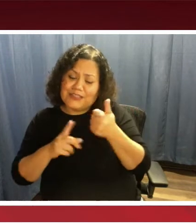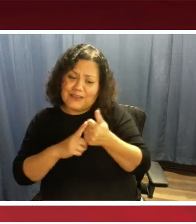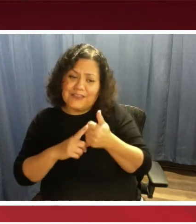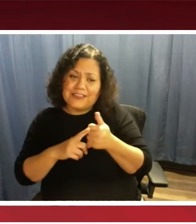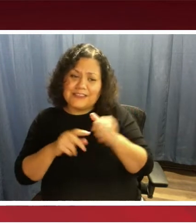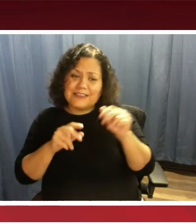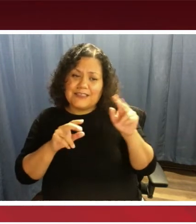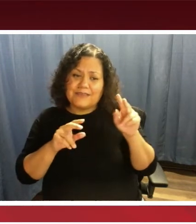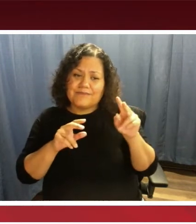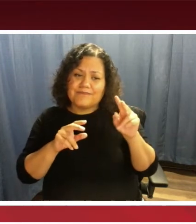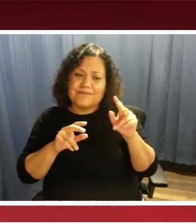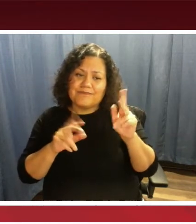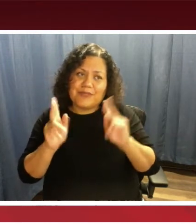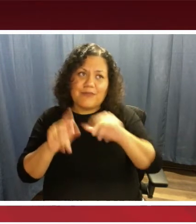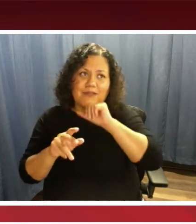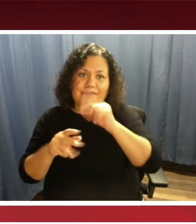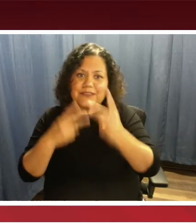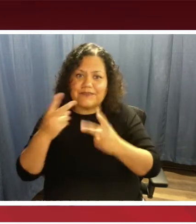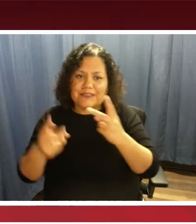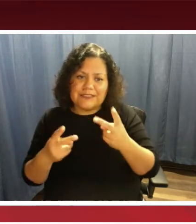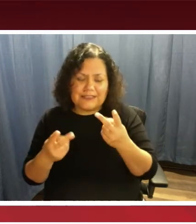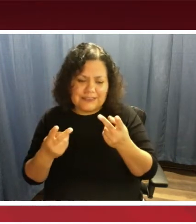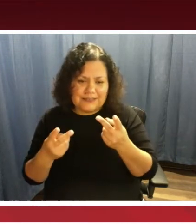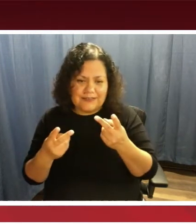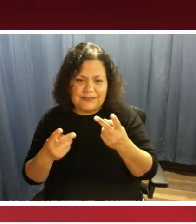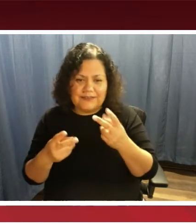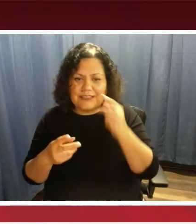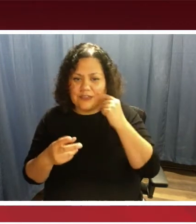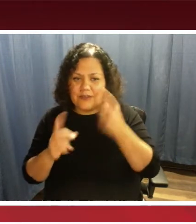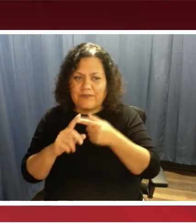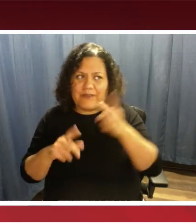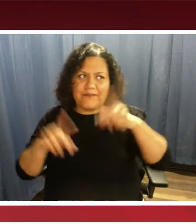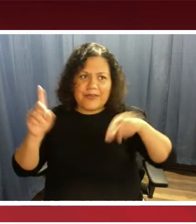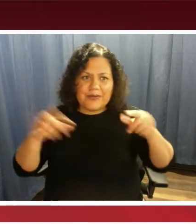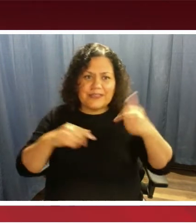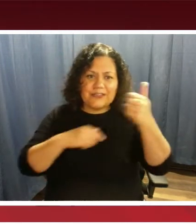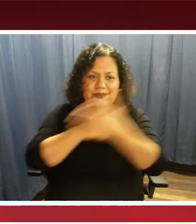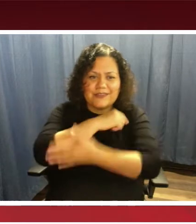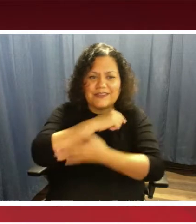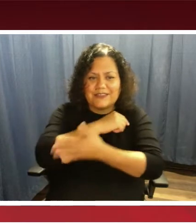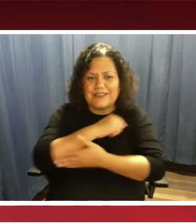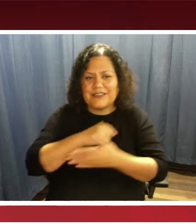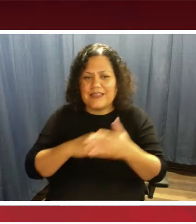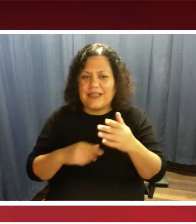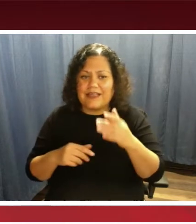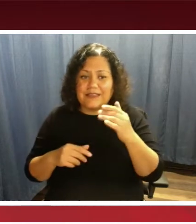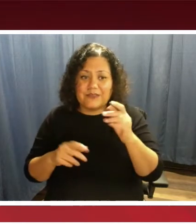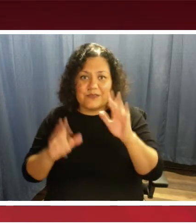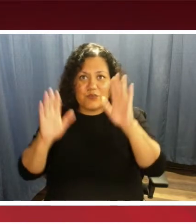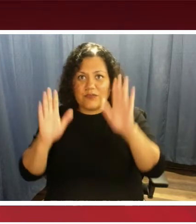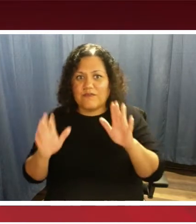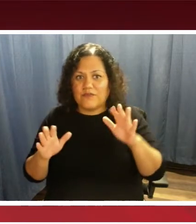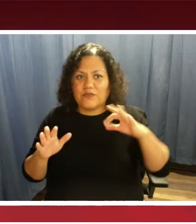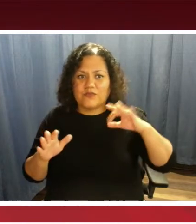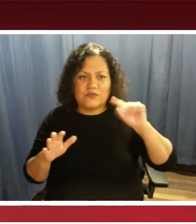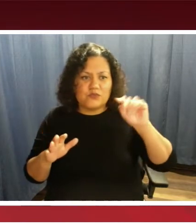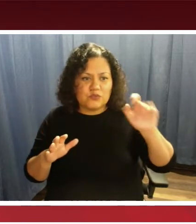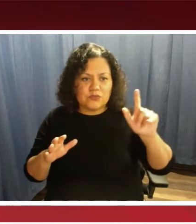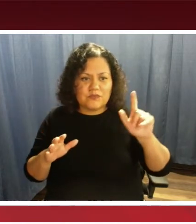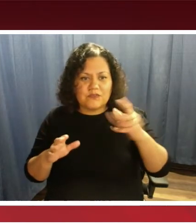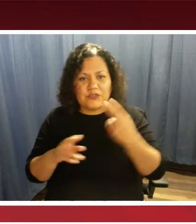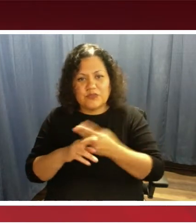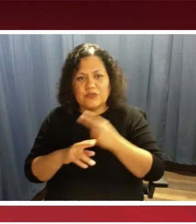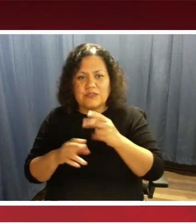another non-English speaking country will be able to navigate our system very easily. Next slide, please.